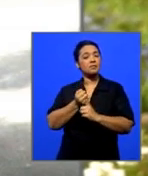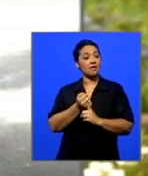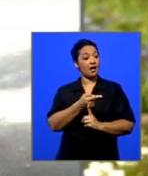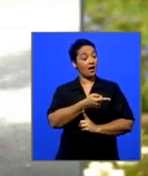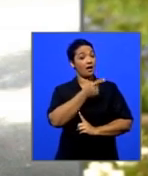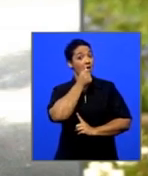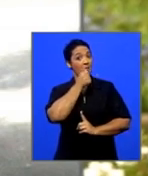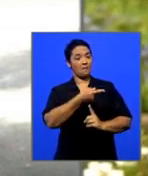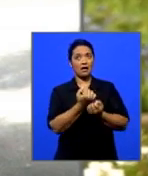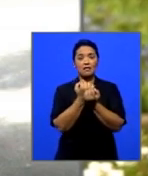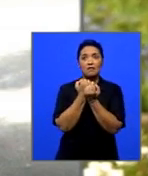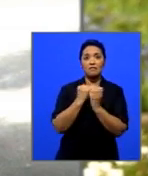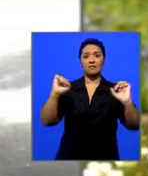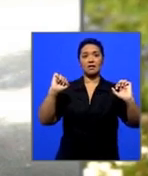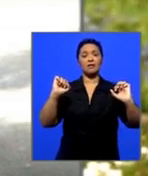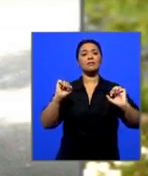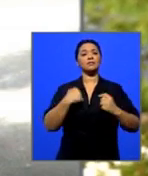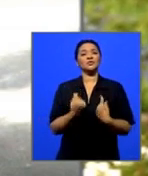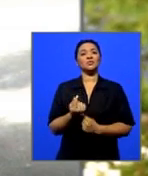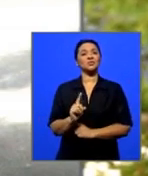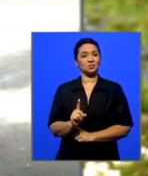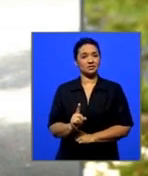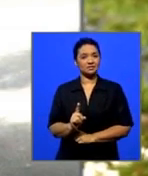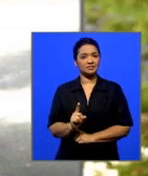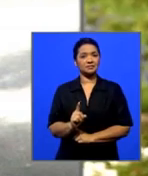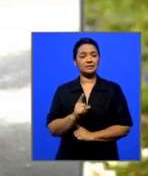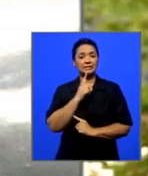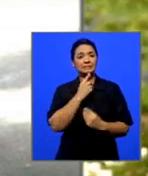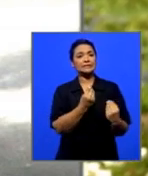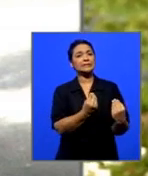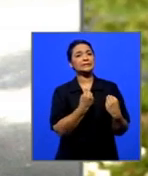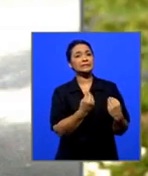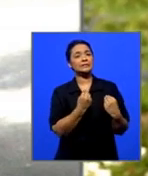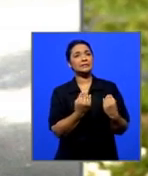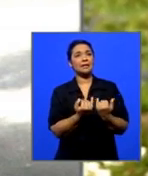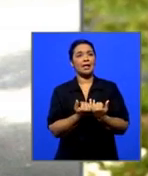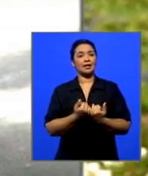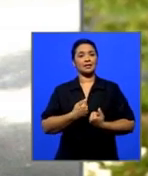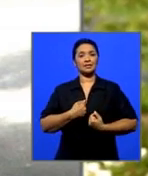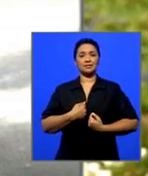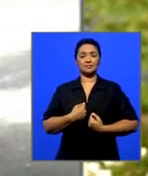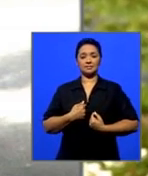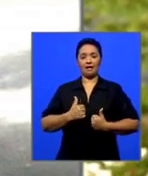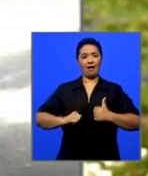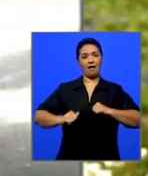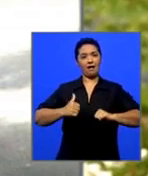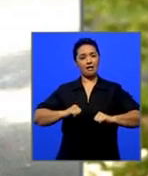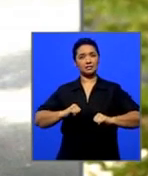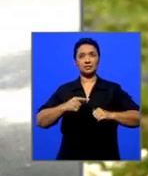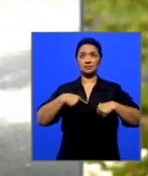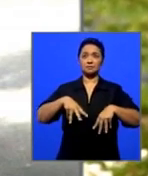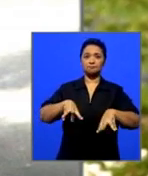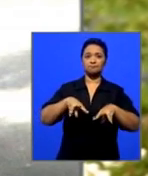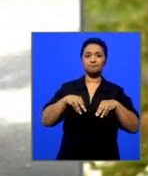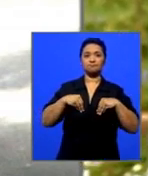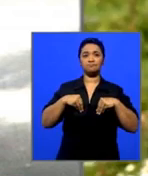comes out of jail. And what he does is teach me how to forgive, how to embrace